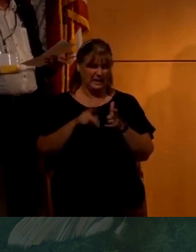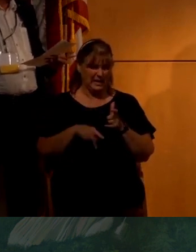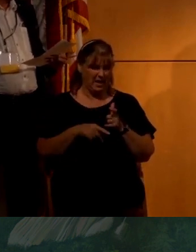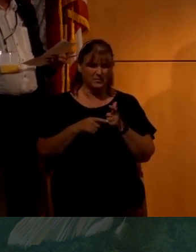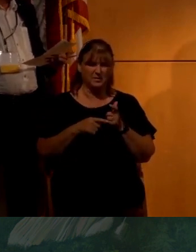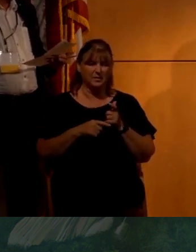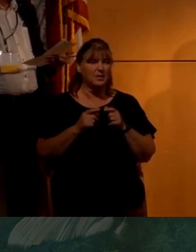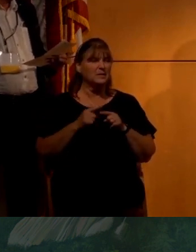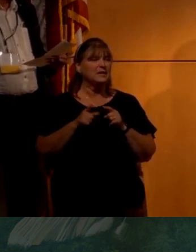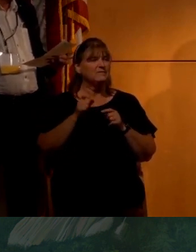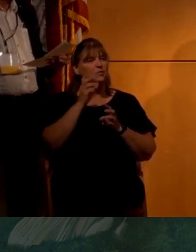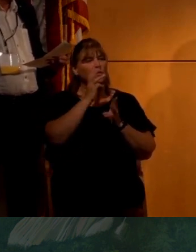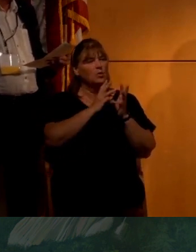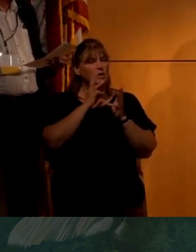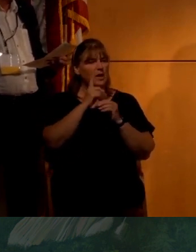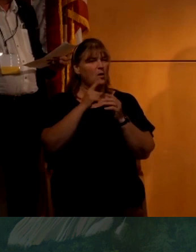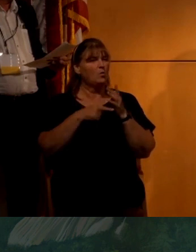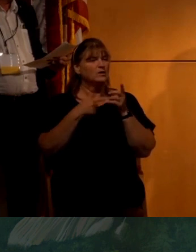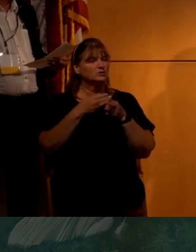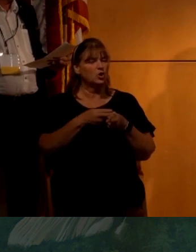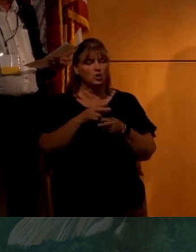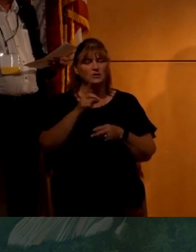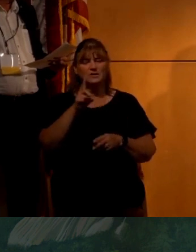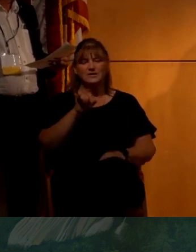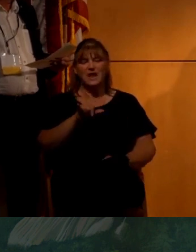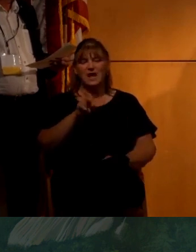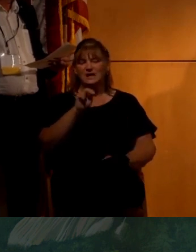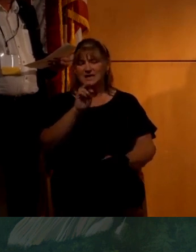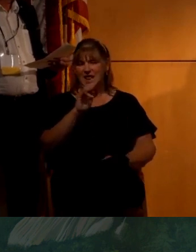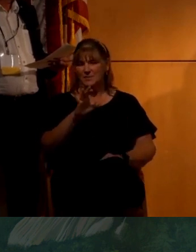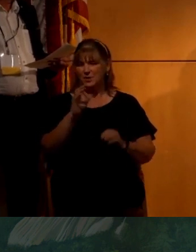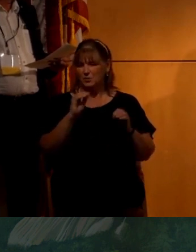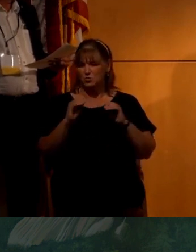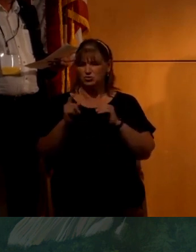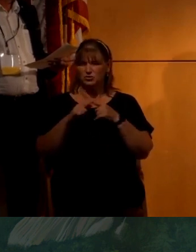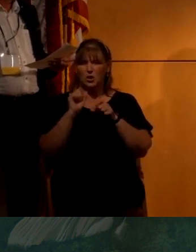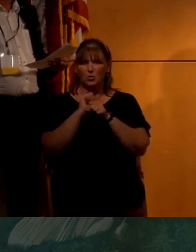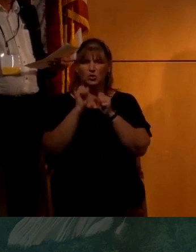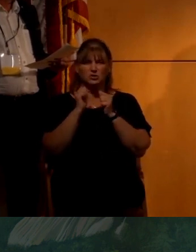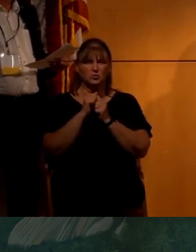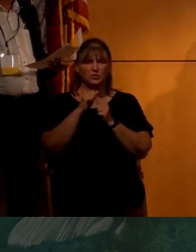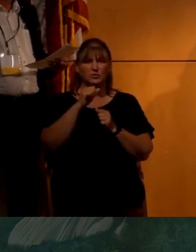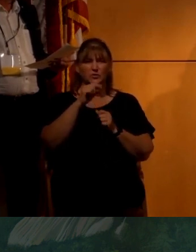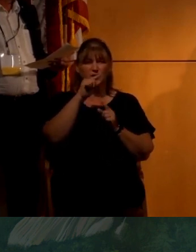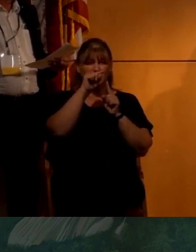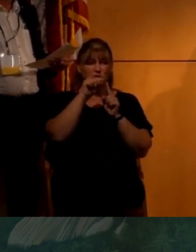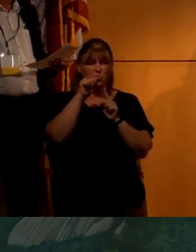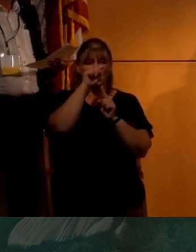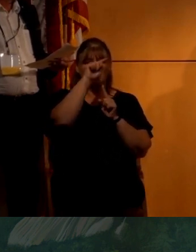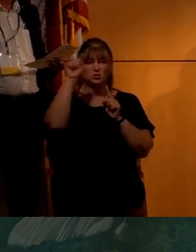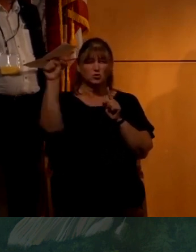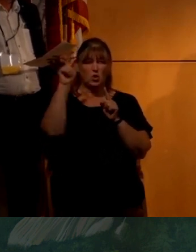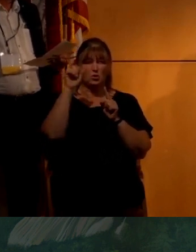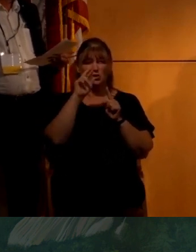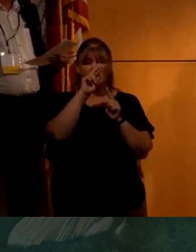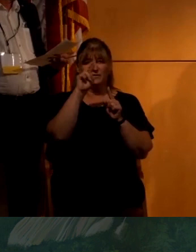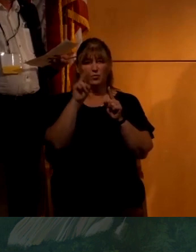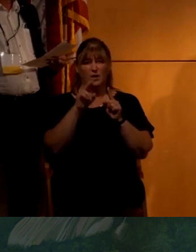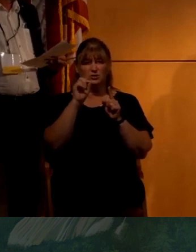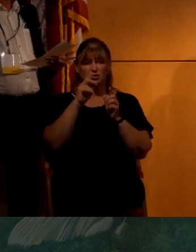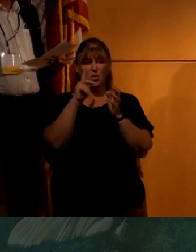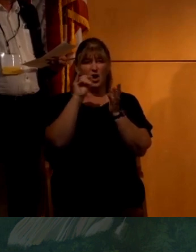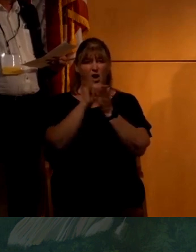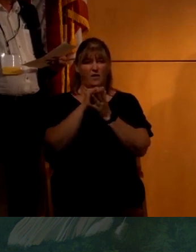And in fact, you have to worry about what's called dynamic motion, which works with the square root of the ratio of the